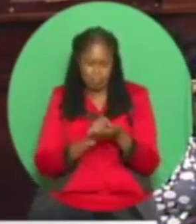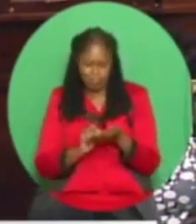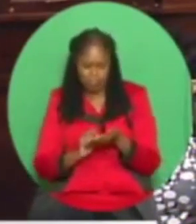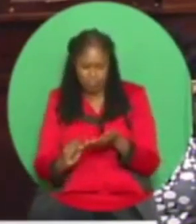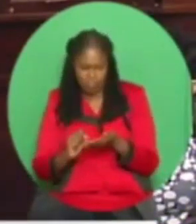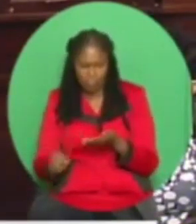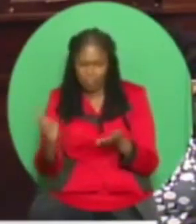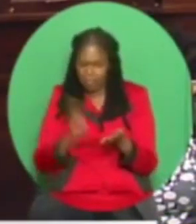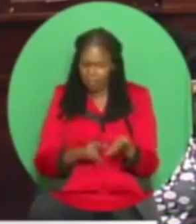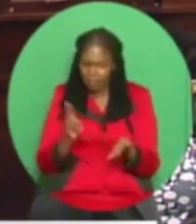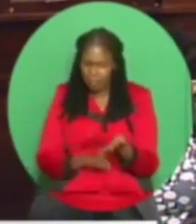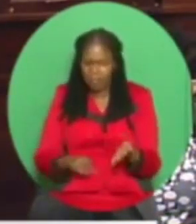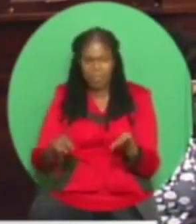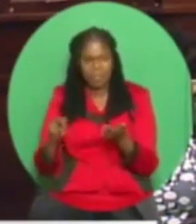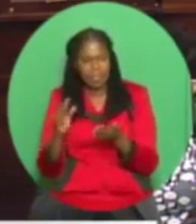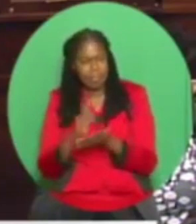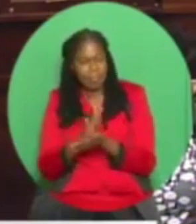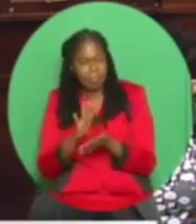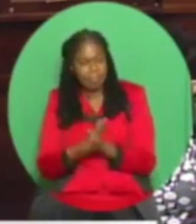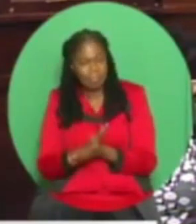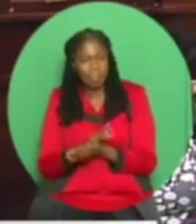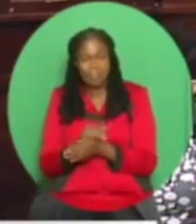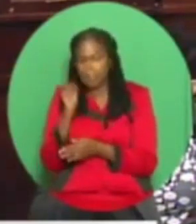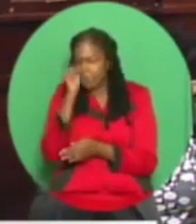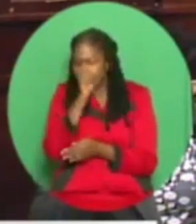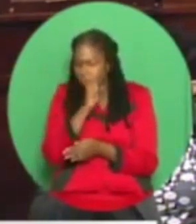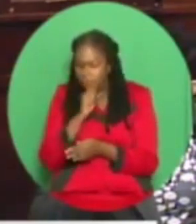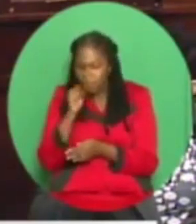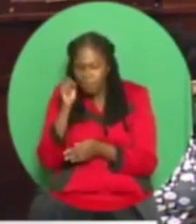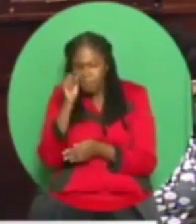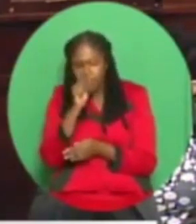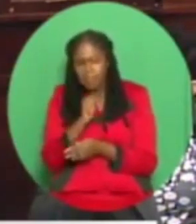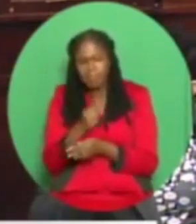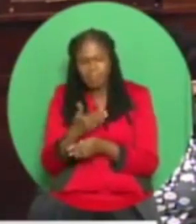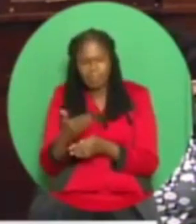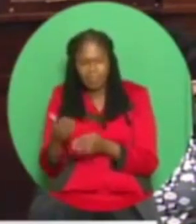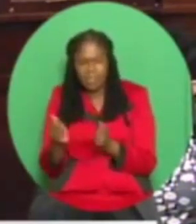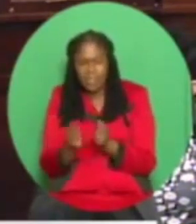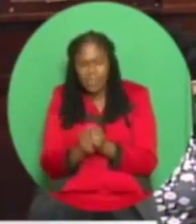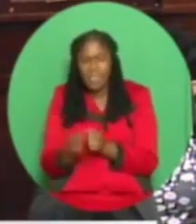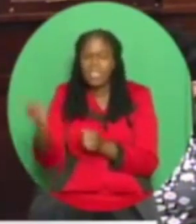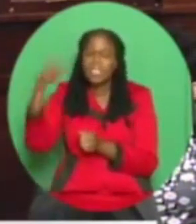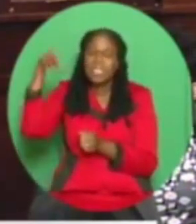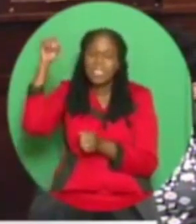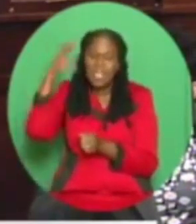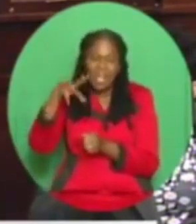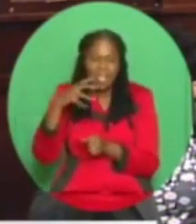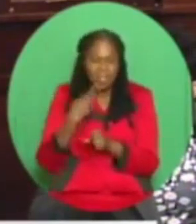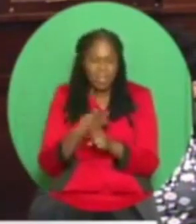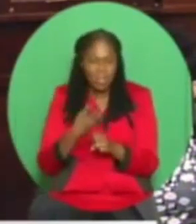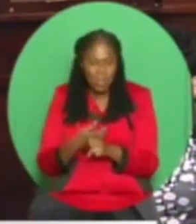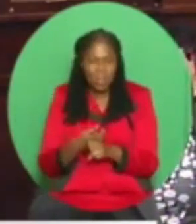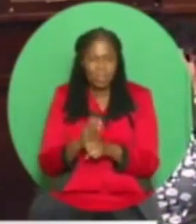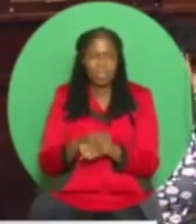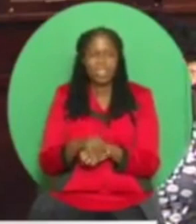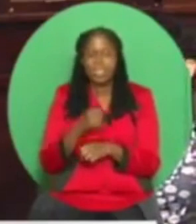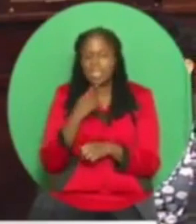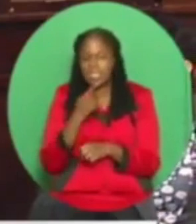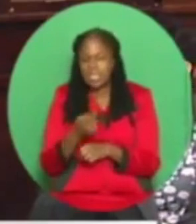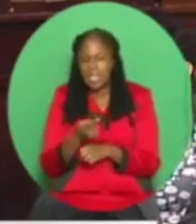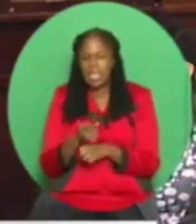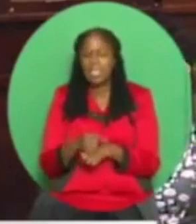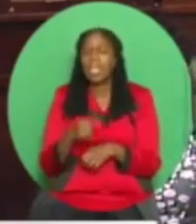Equity. Madam Speaker, call upon the players today. Please, don't call me on the pavement and think no more.